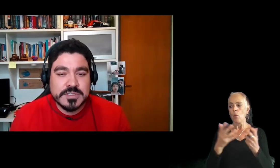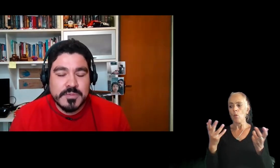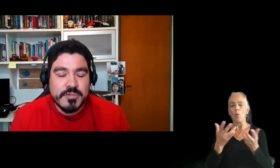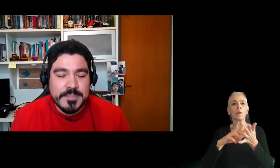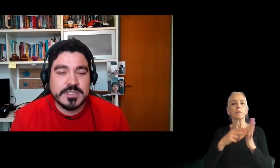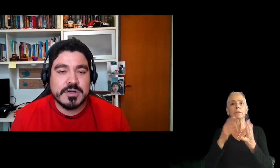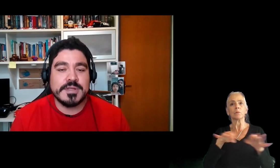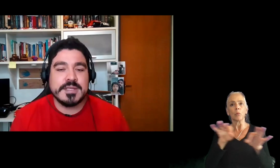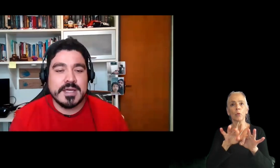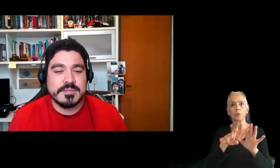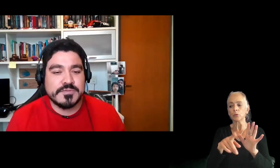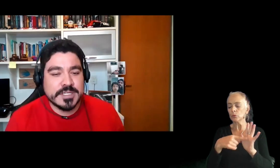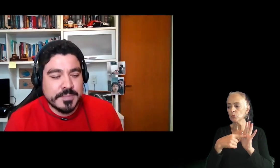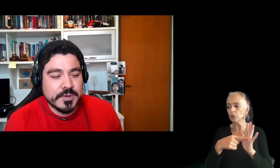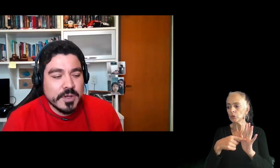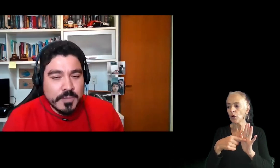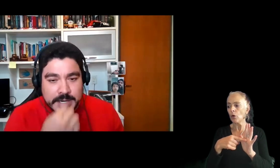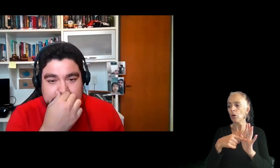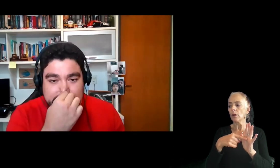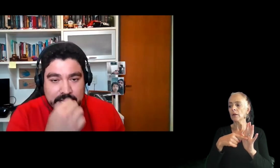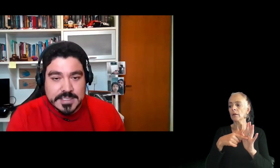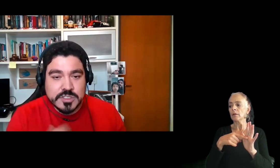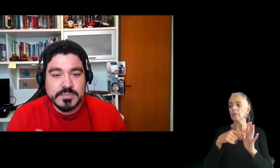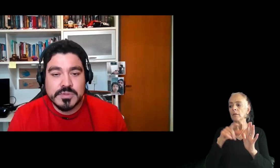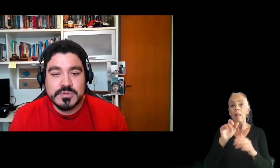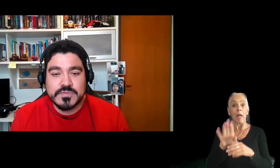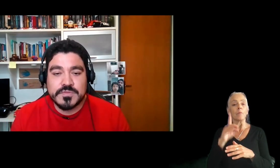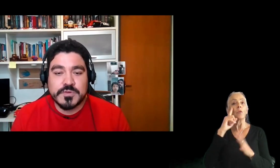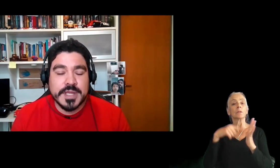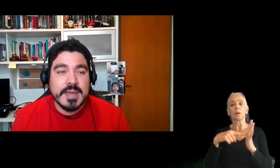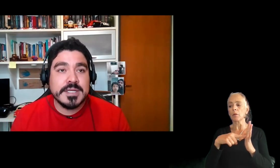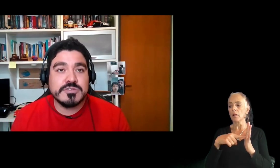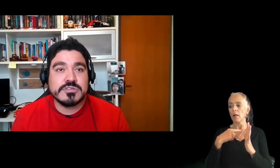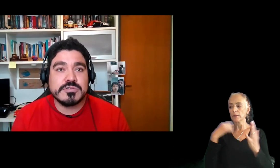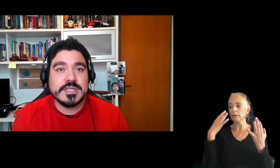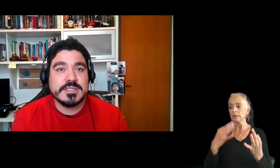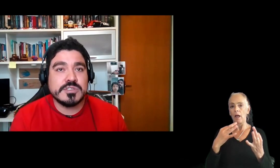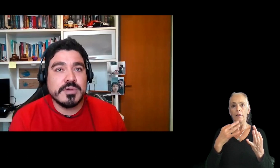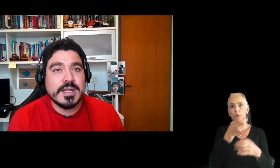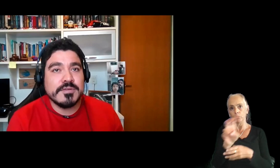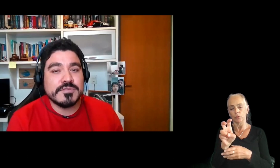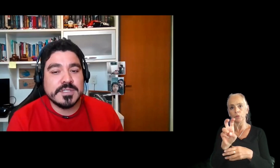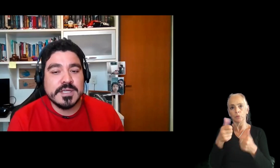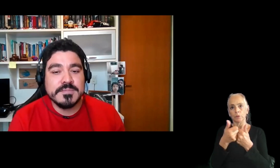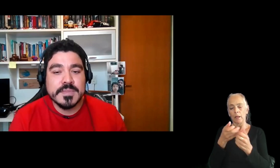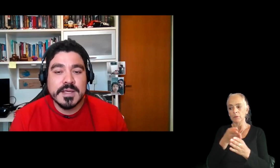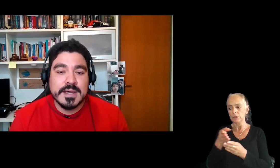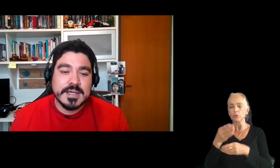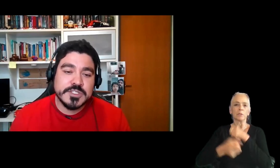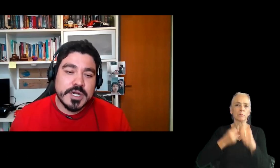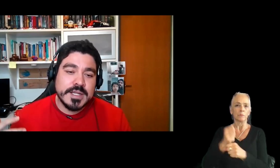to show some repertory in games. For example, when I decided to move for game industry in 2014,